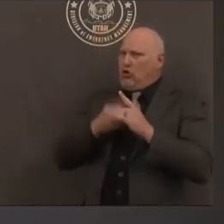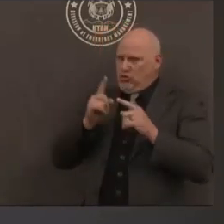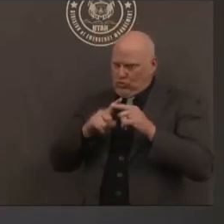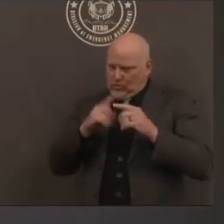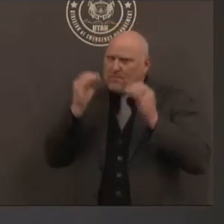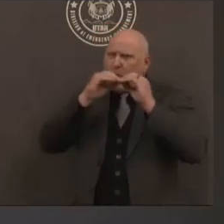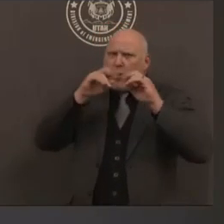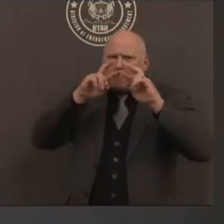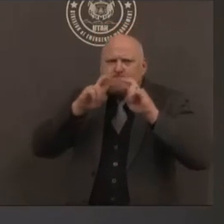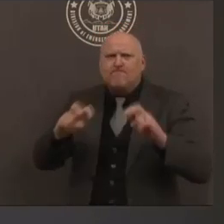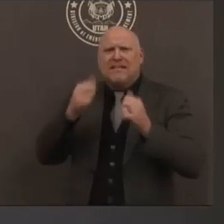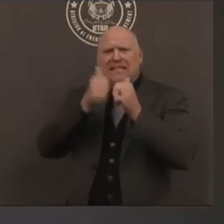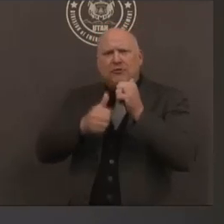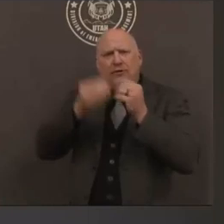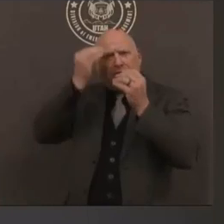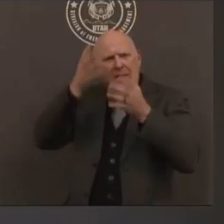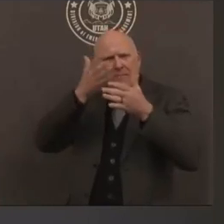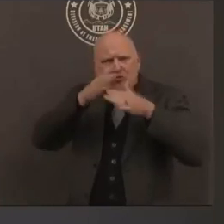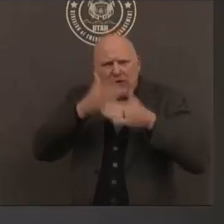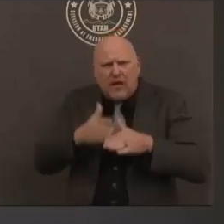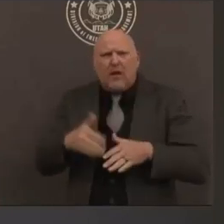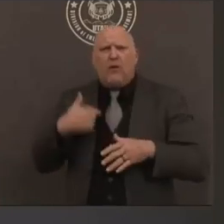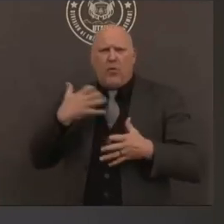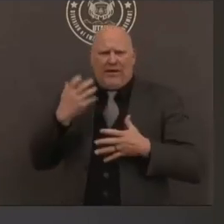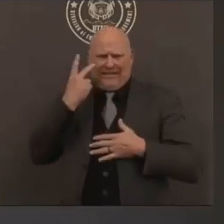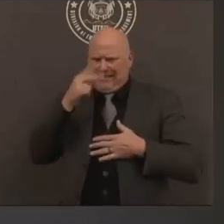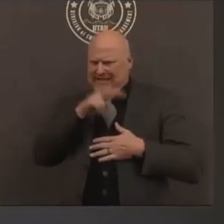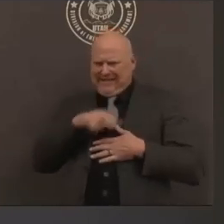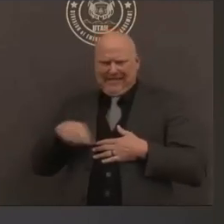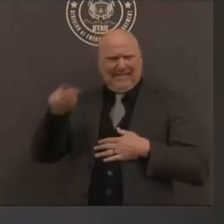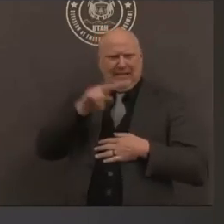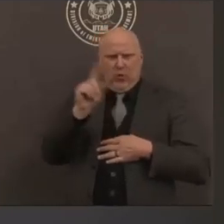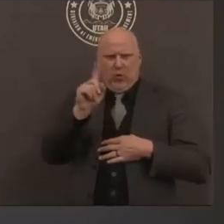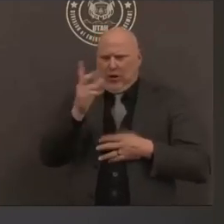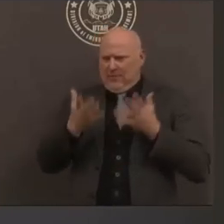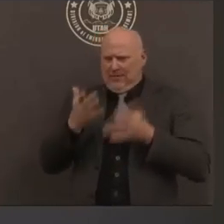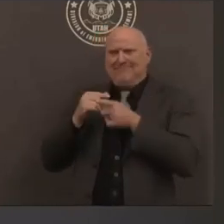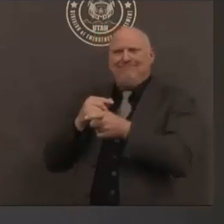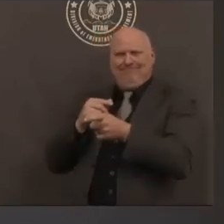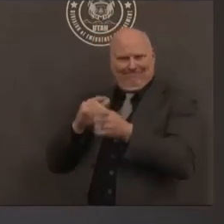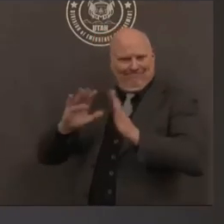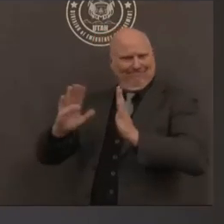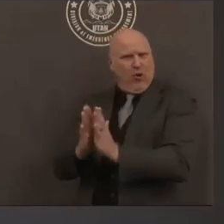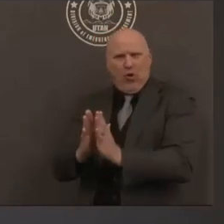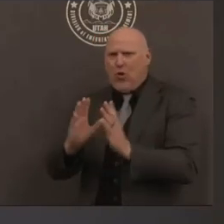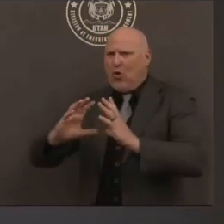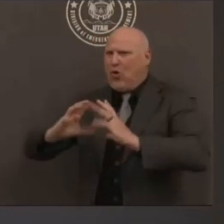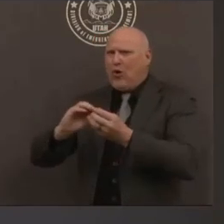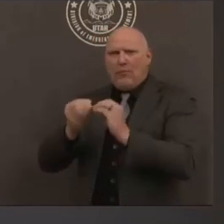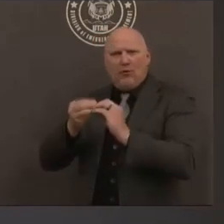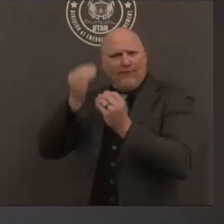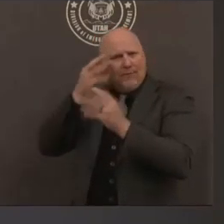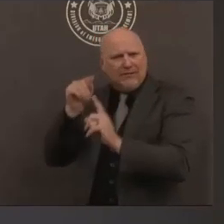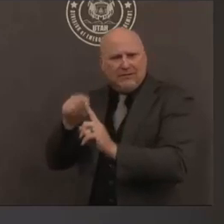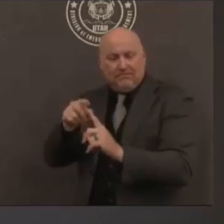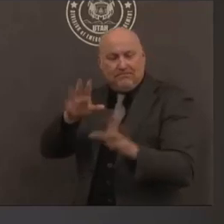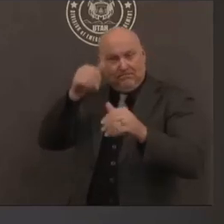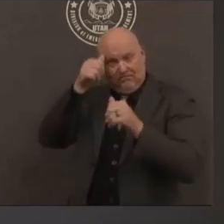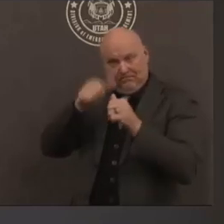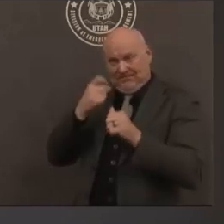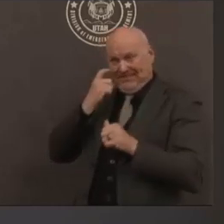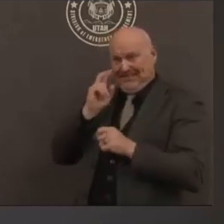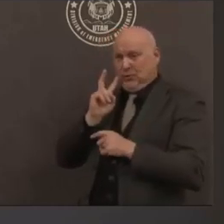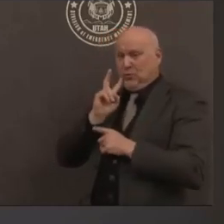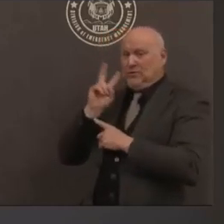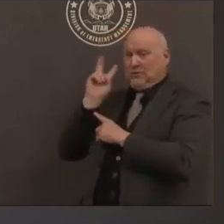disparities currently um as we mentioned i think it was yesterday or the day day before we are seeing our hispanic community bearing an undue